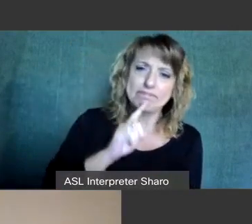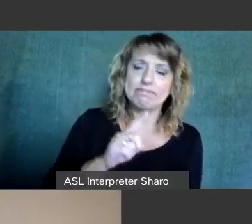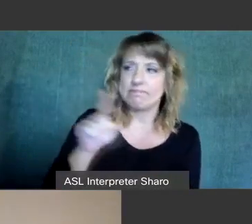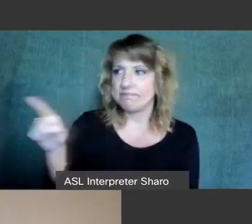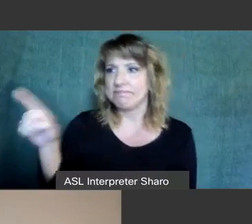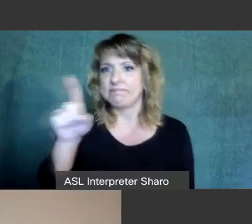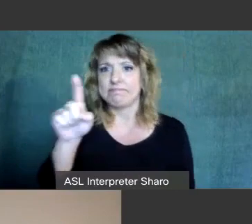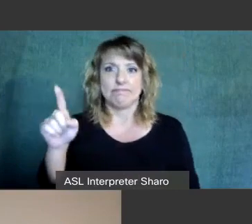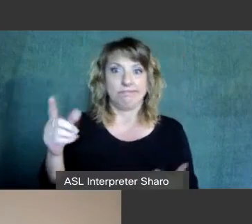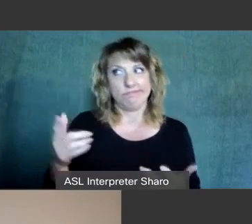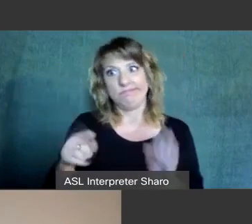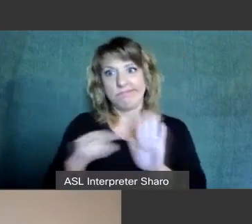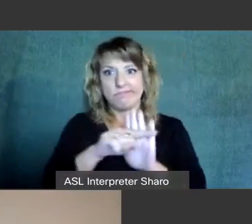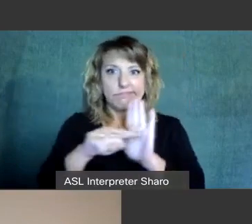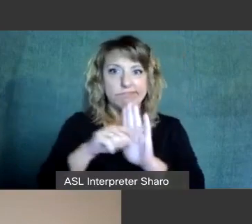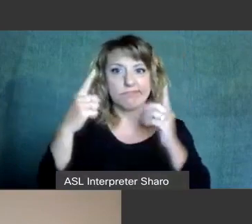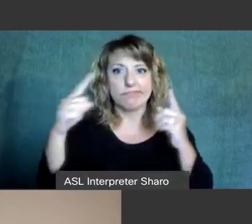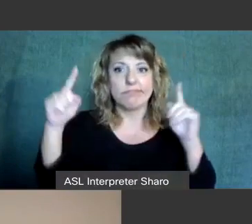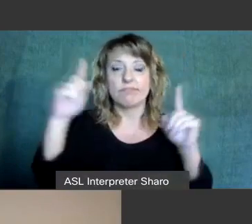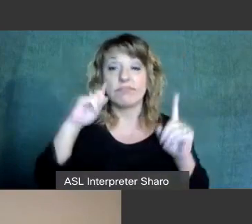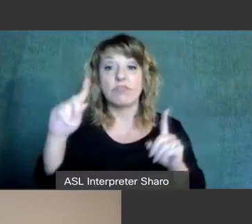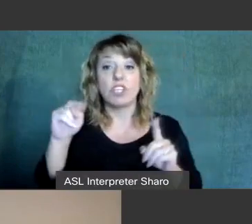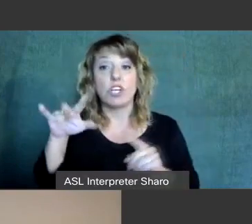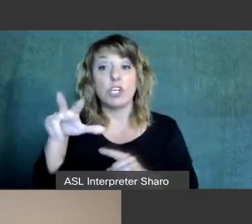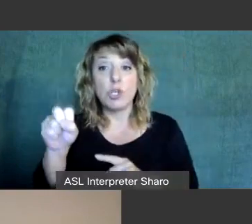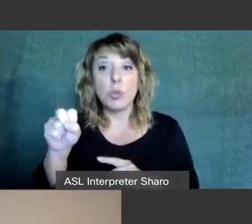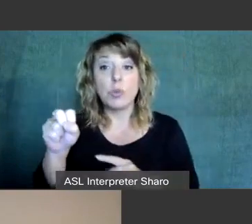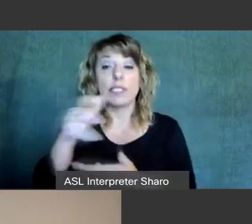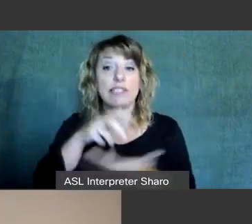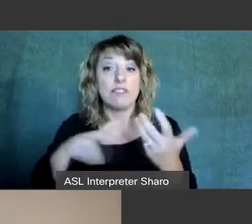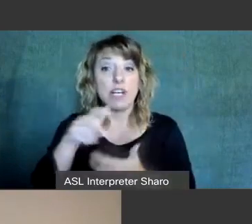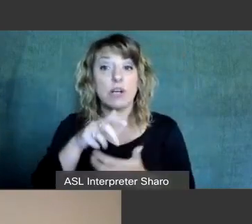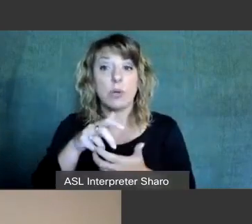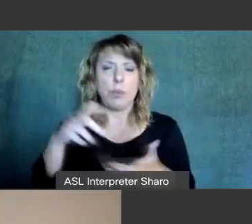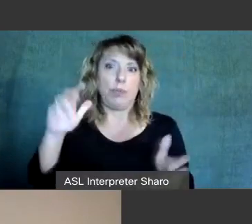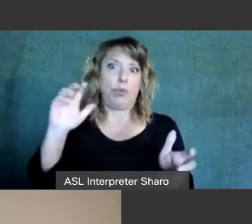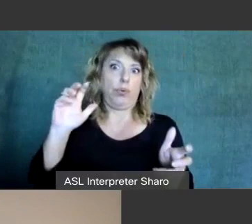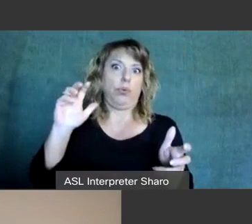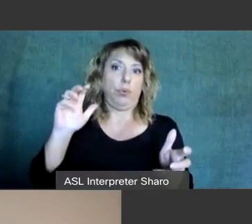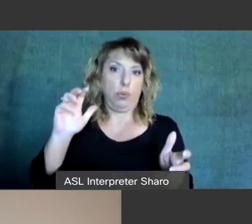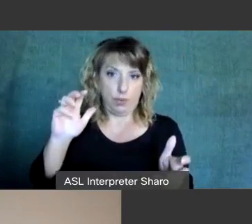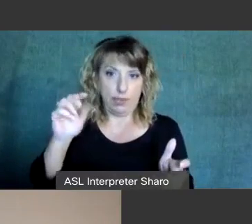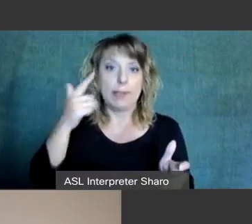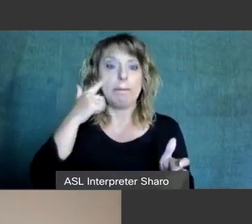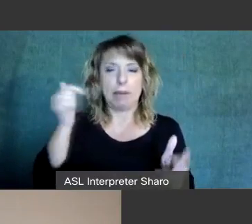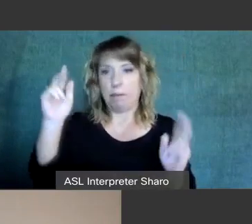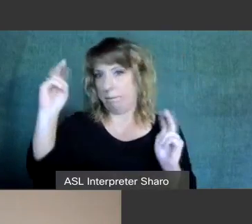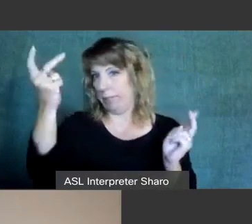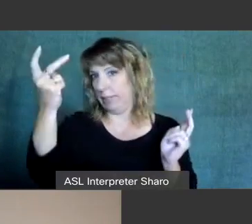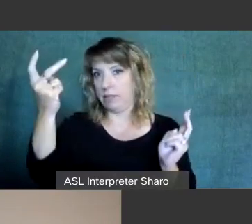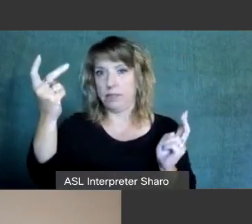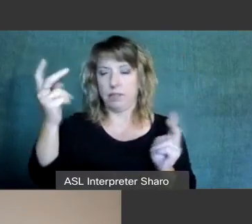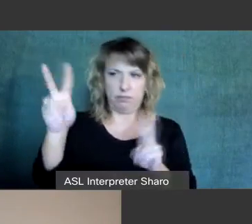cases in the news over the years of interactions that have gone awry due to a misunderstanding or